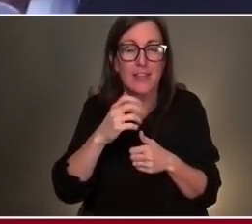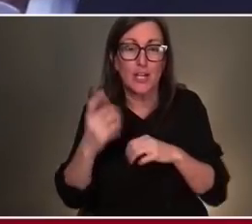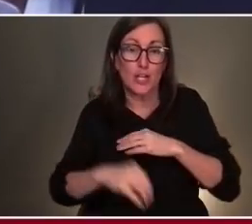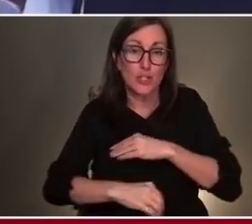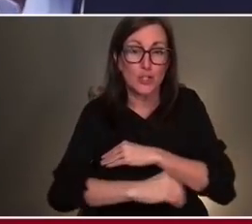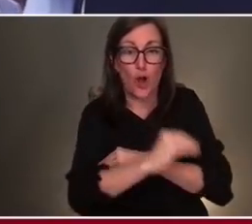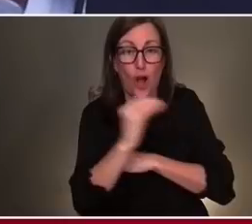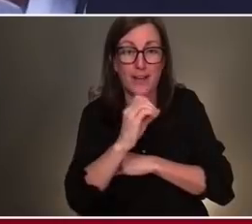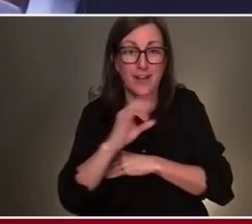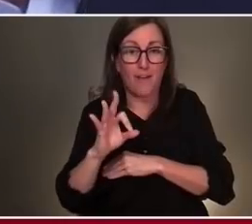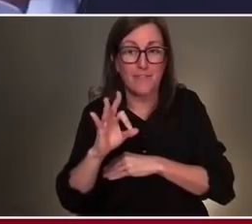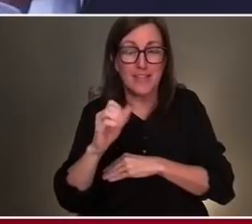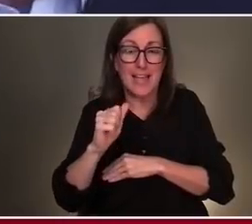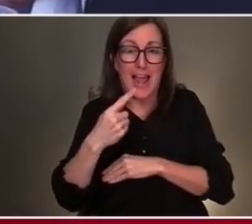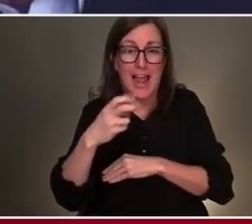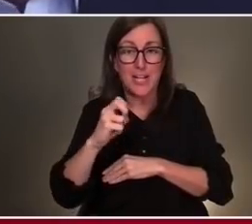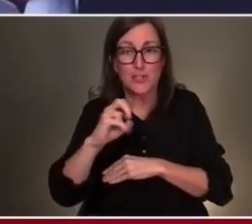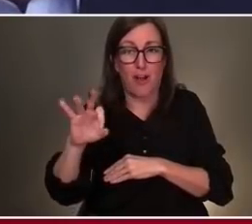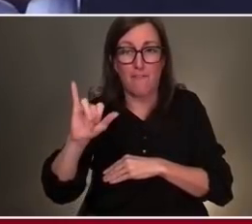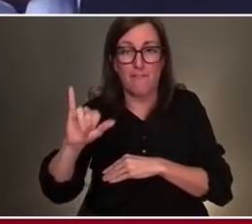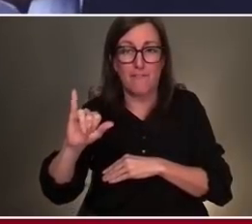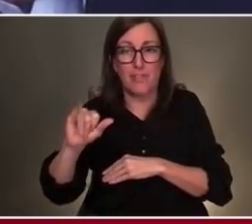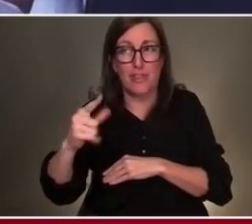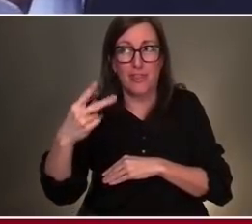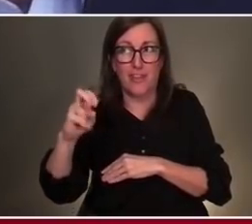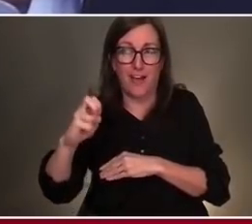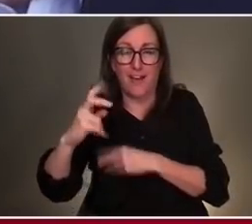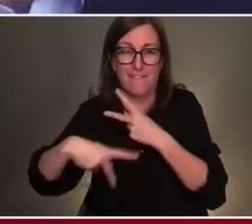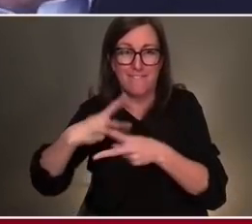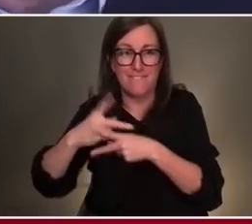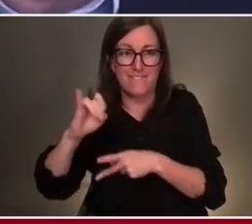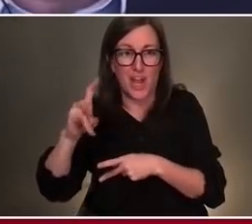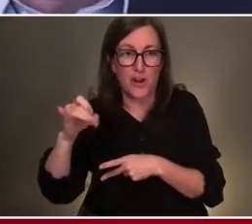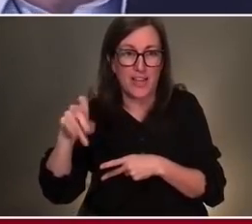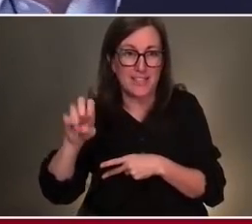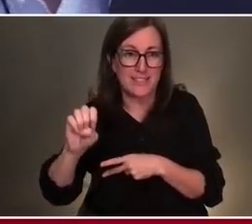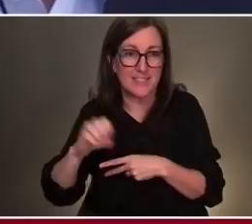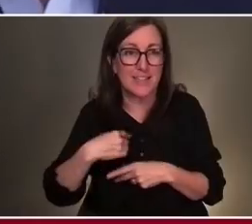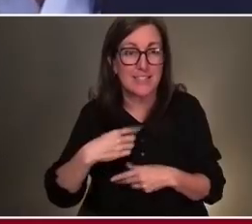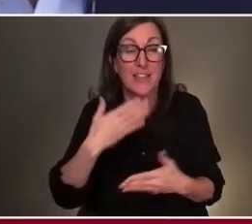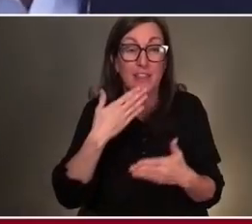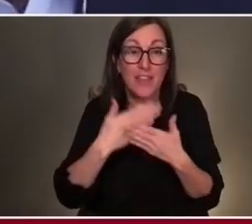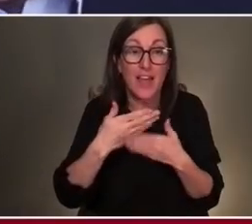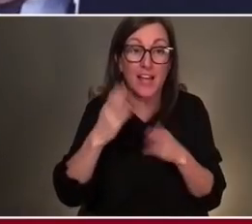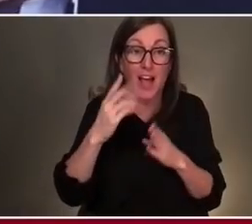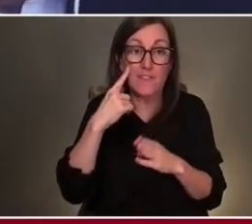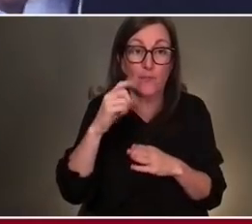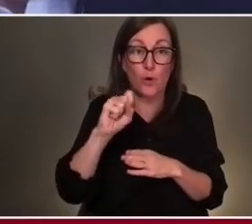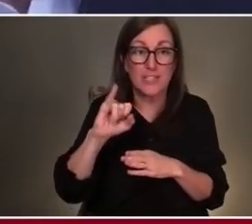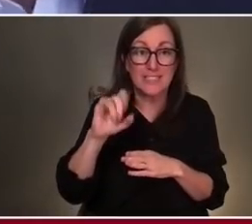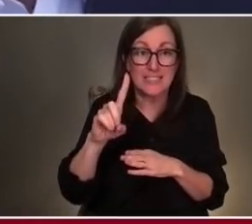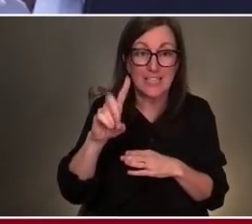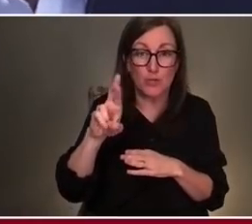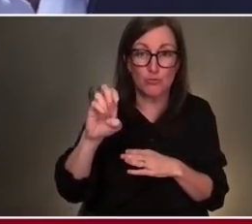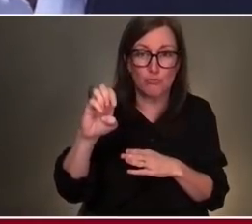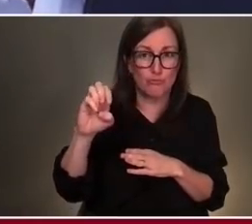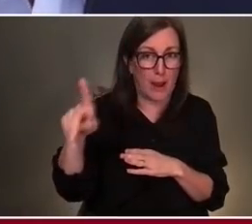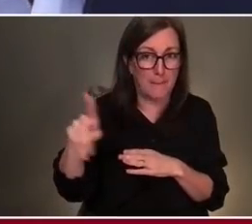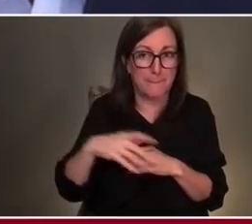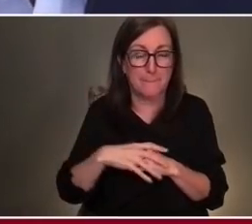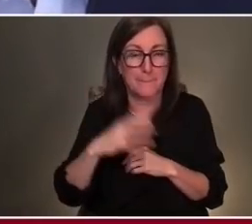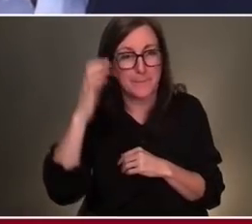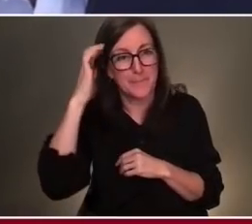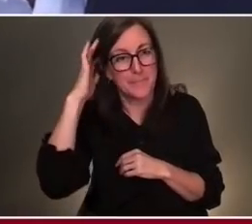also, and it goes something like, thank God for CIDRAP. And I'm just wondering if you can tell people,